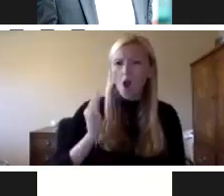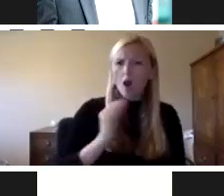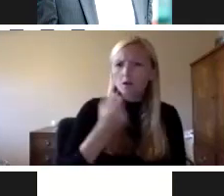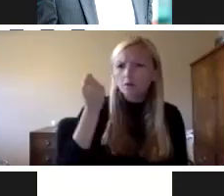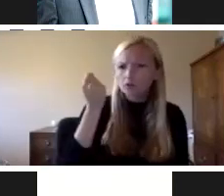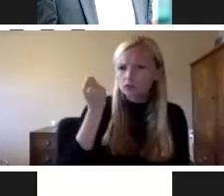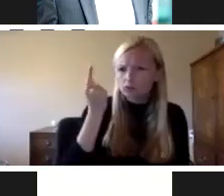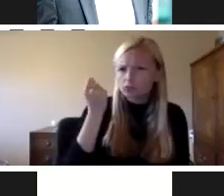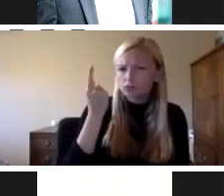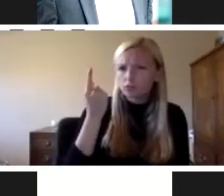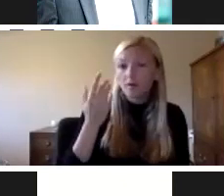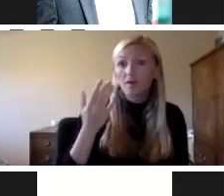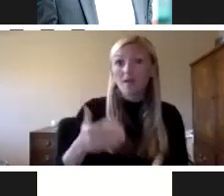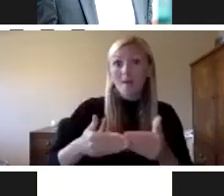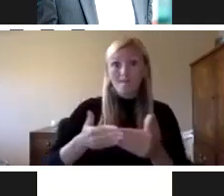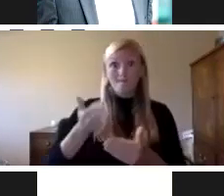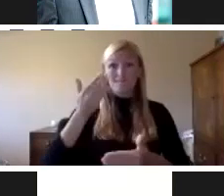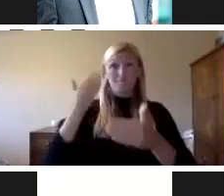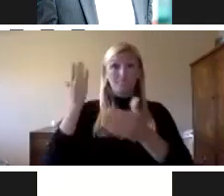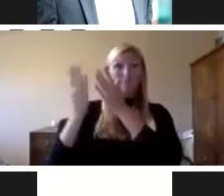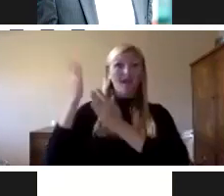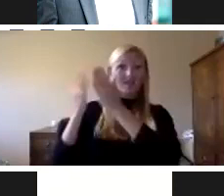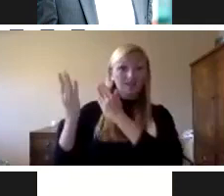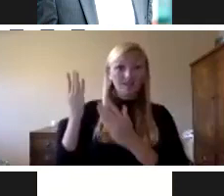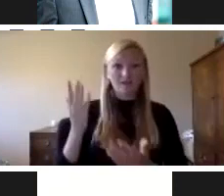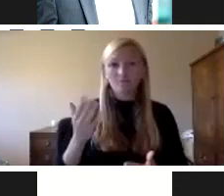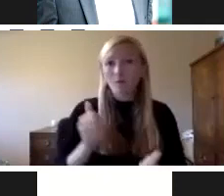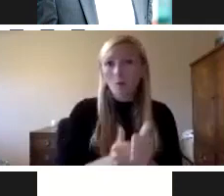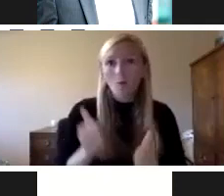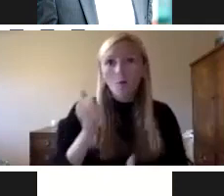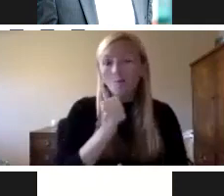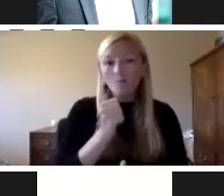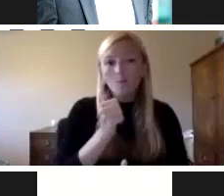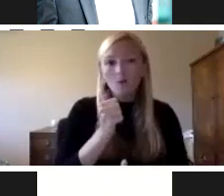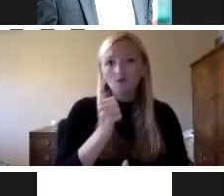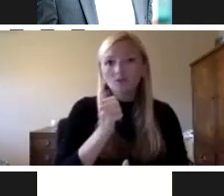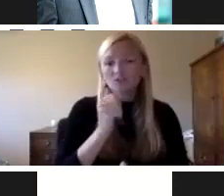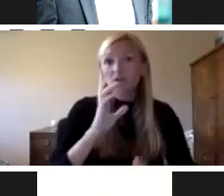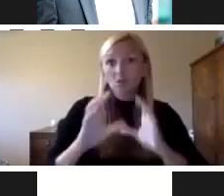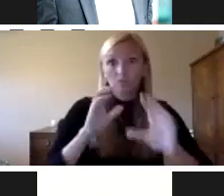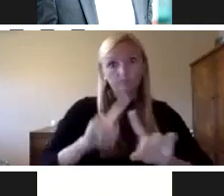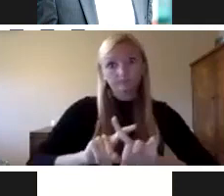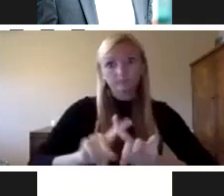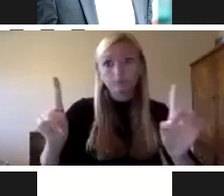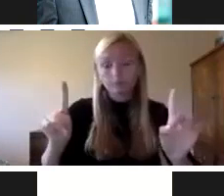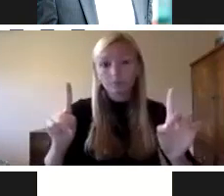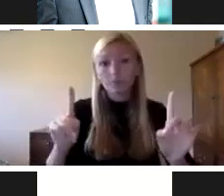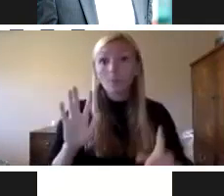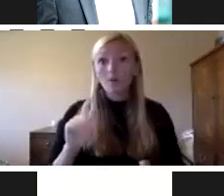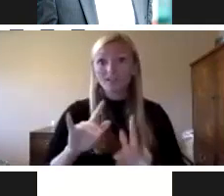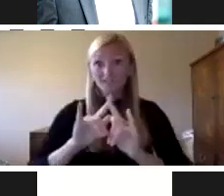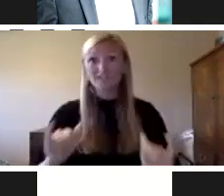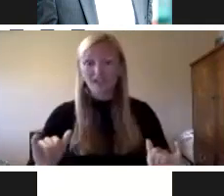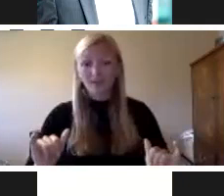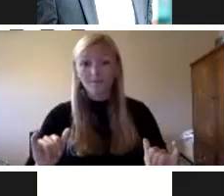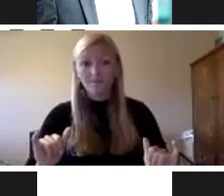unlike back in the plague in 1665 is is the modes of communication are certainly different. But what is the same is this when the